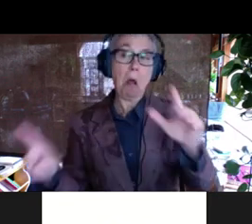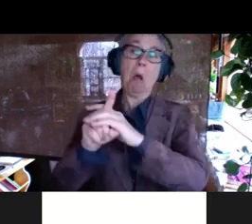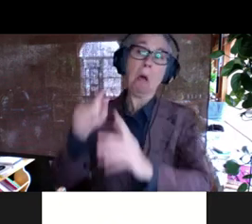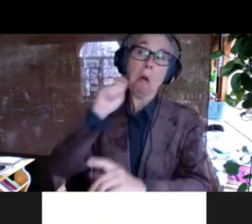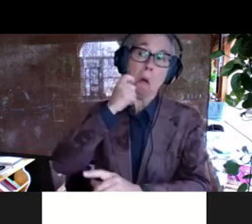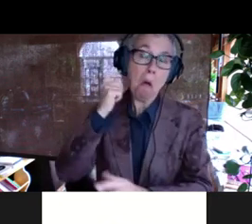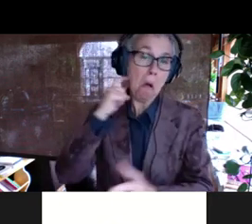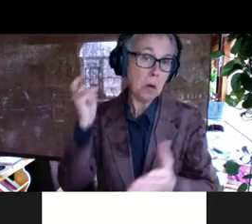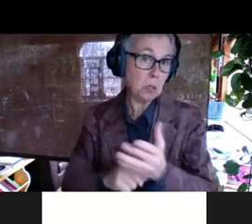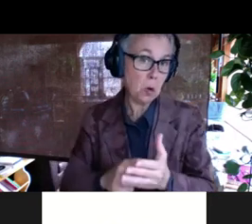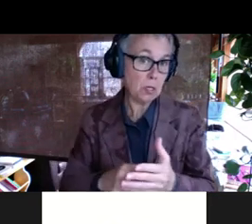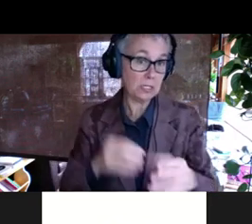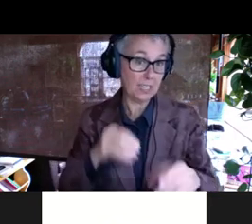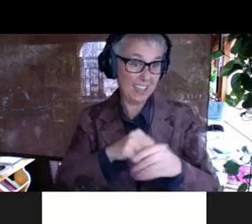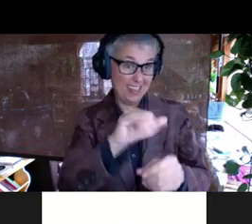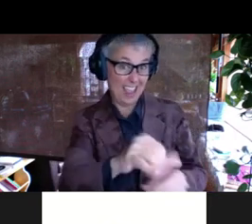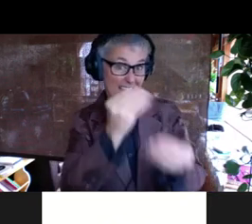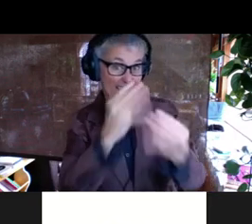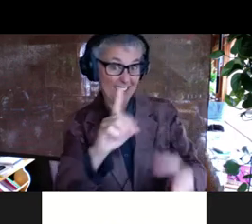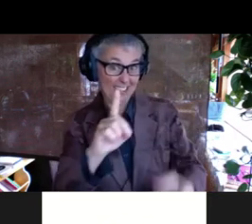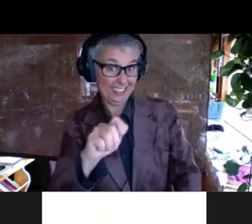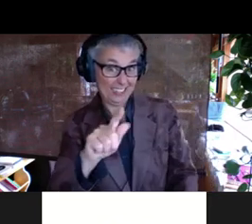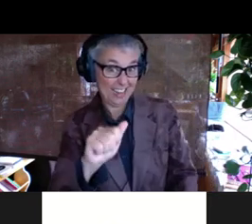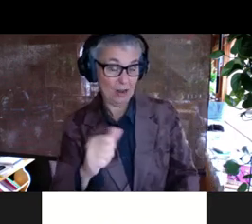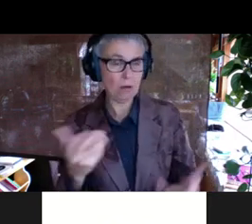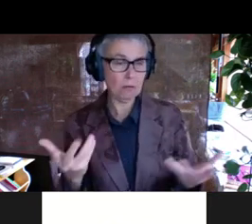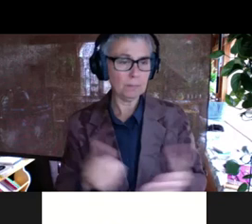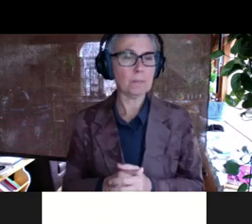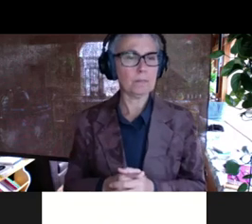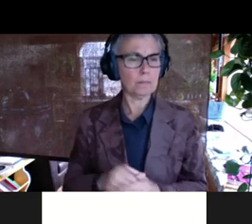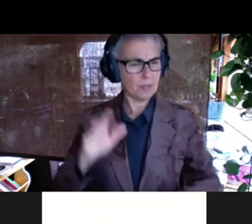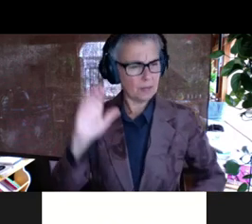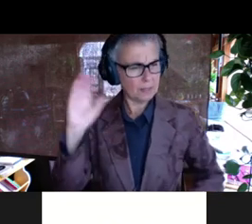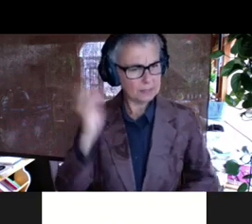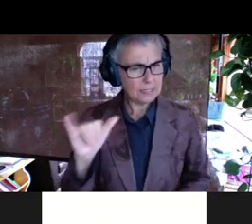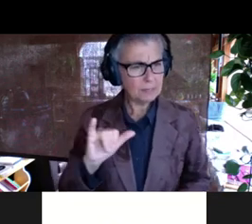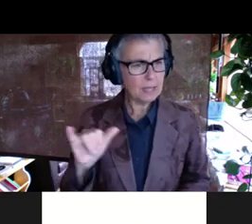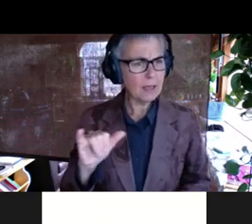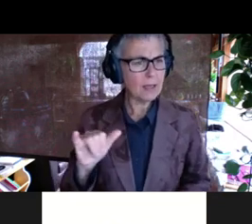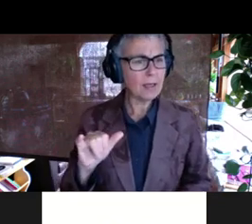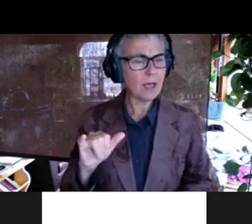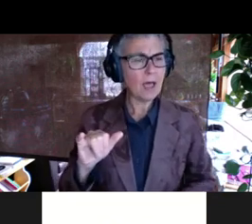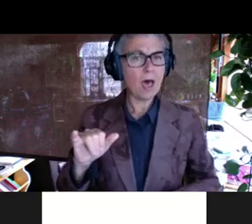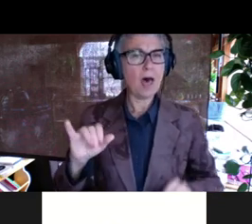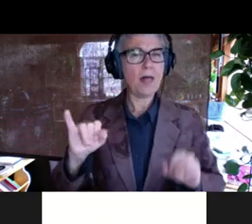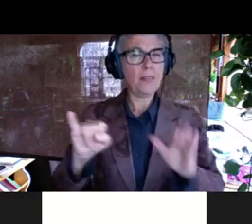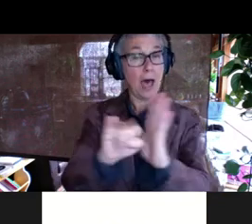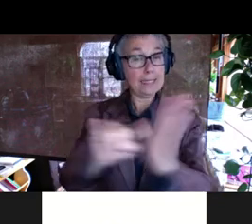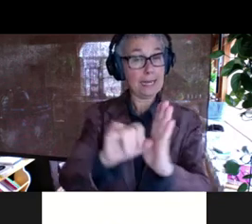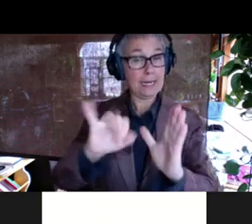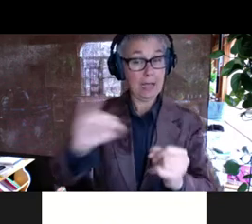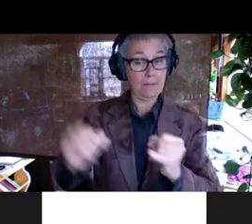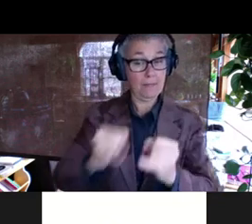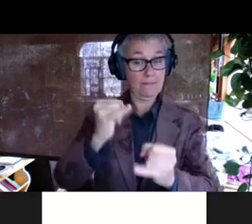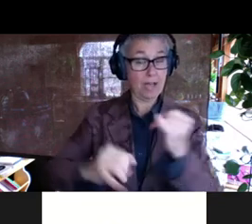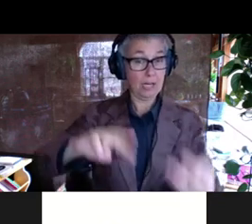noticed in this data is that it actually seemed like the identity of the final genotype